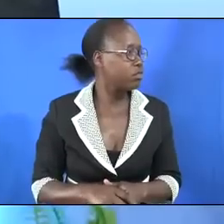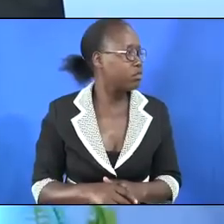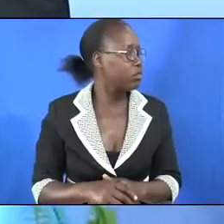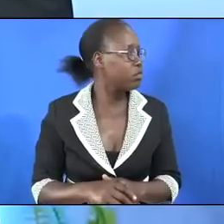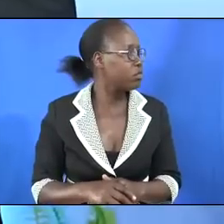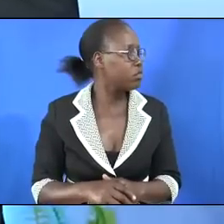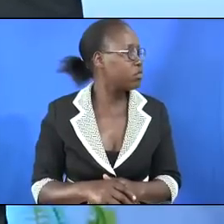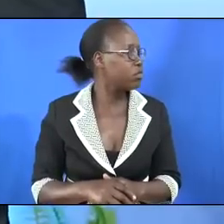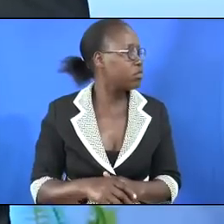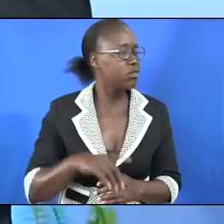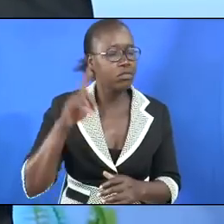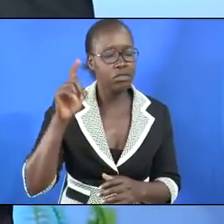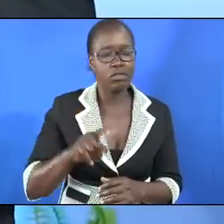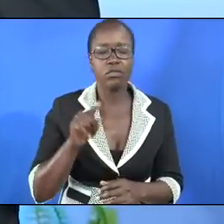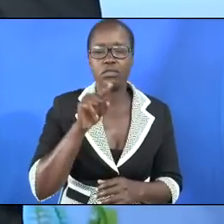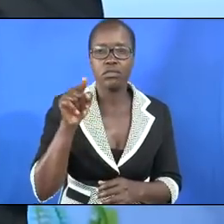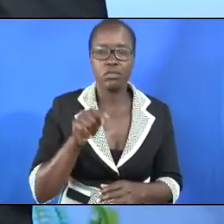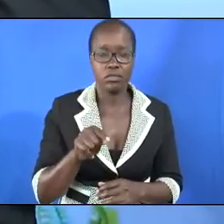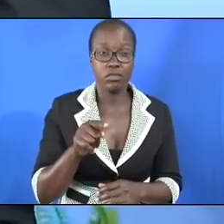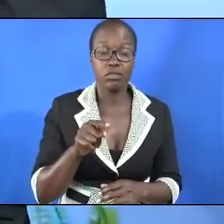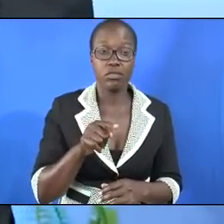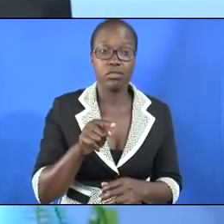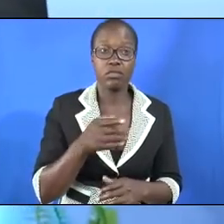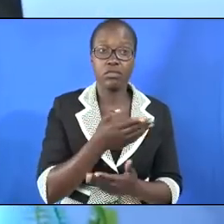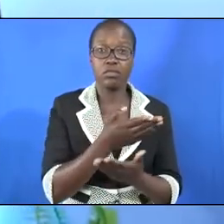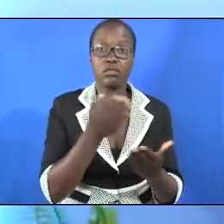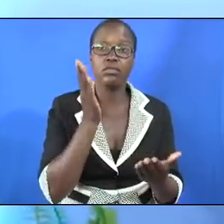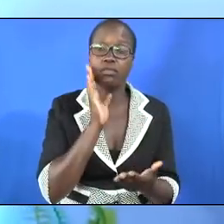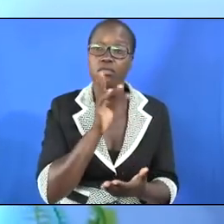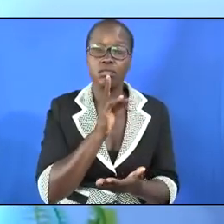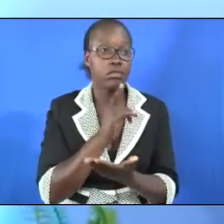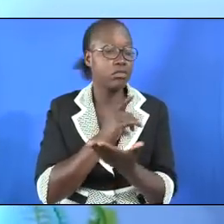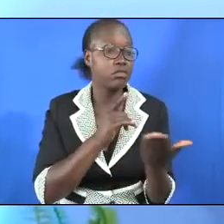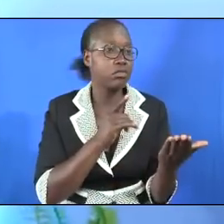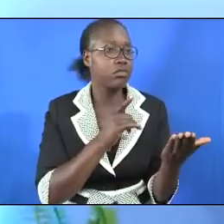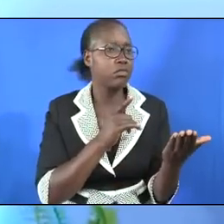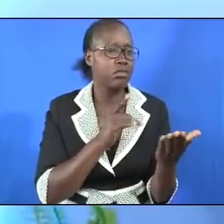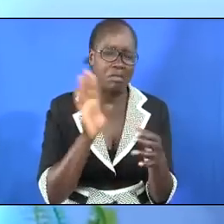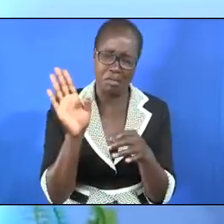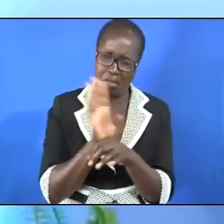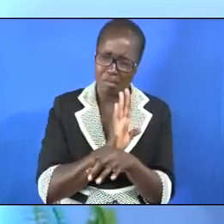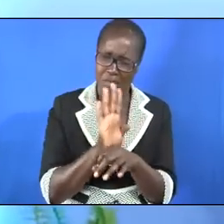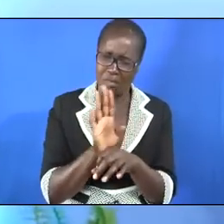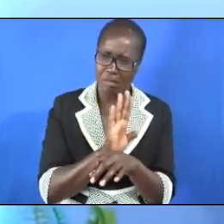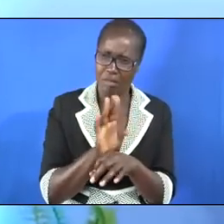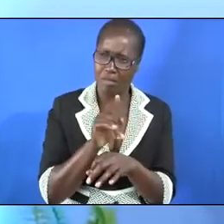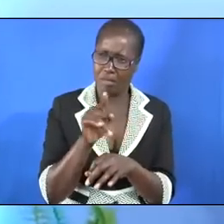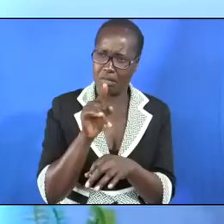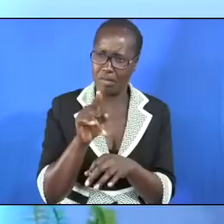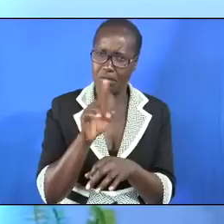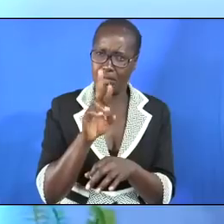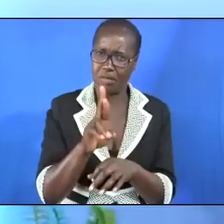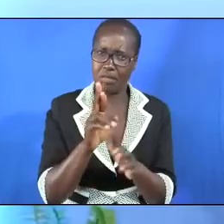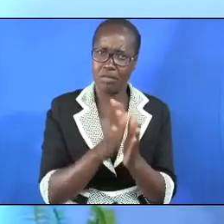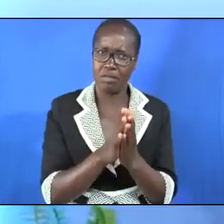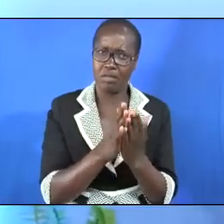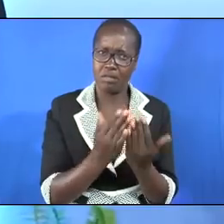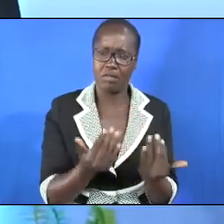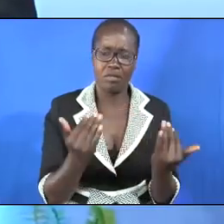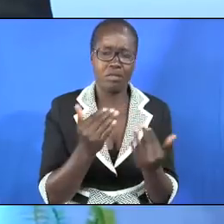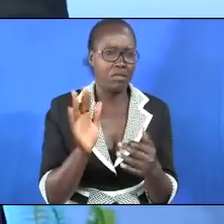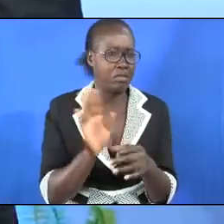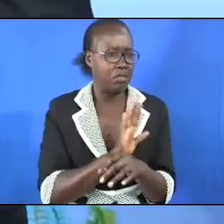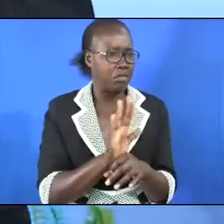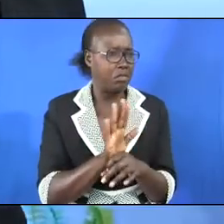we must therefore those of us who are parents however busy this world may be and those of us who